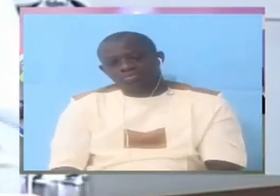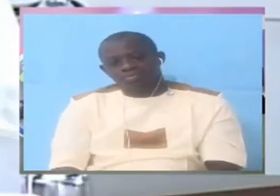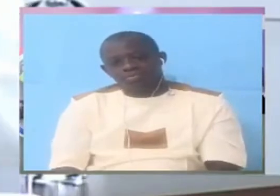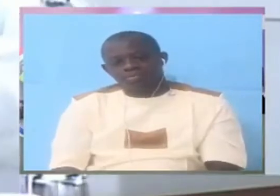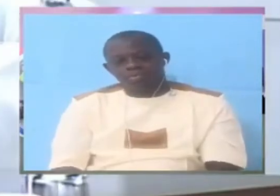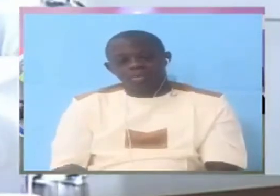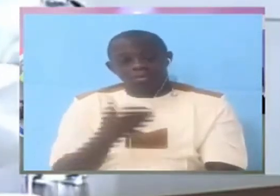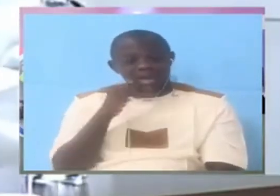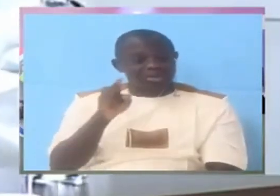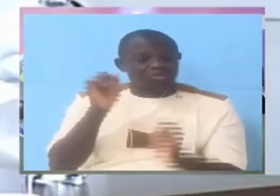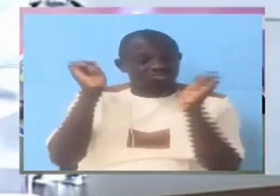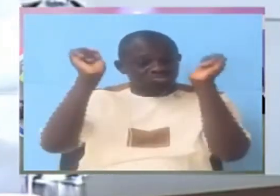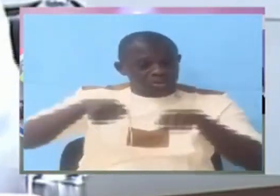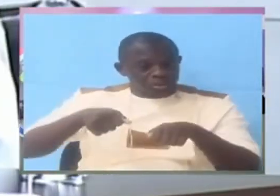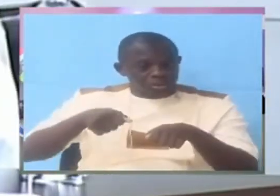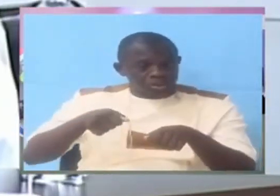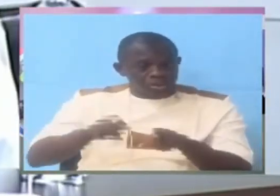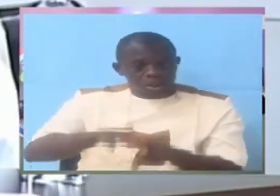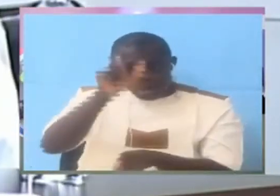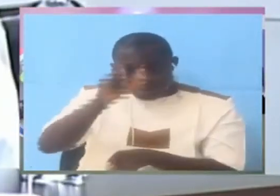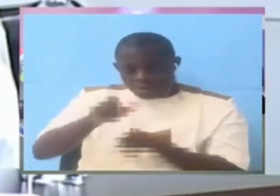Is that possible? Is that humanly possible?